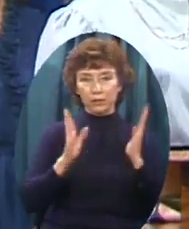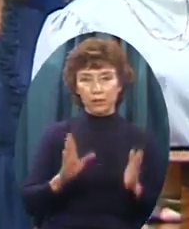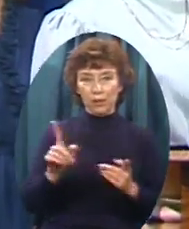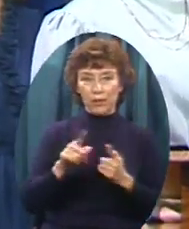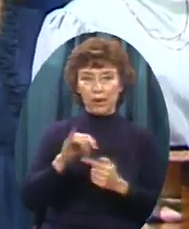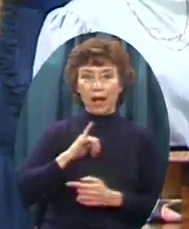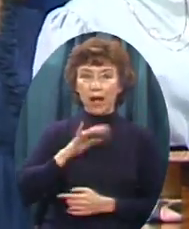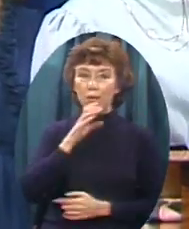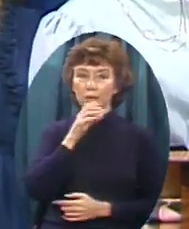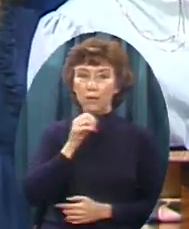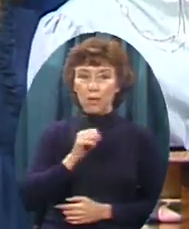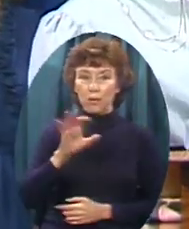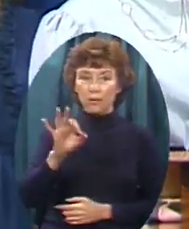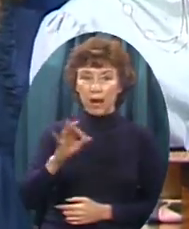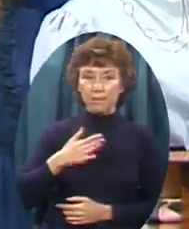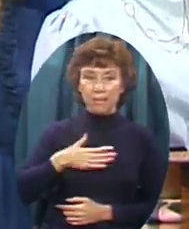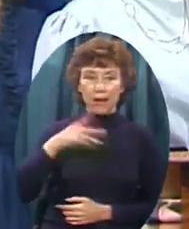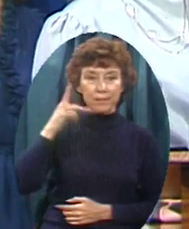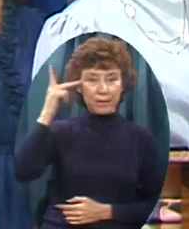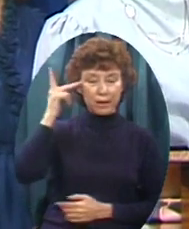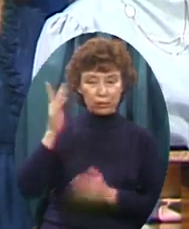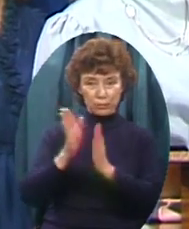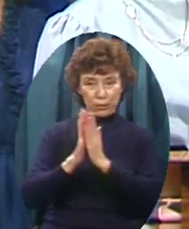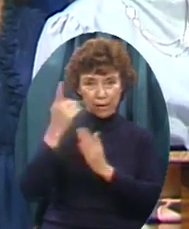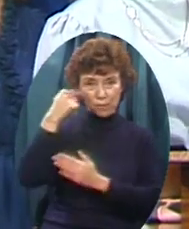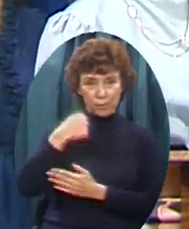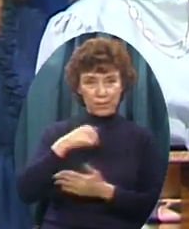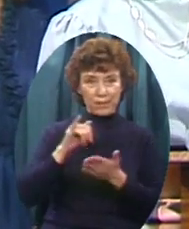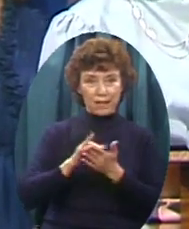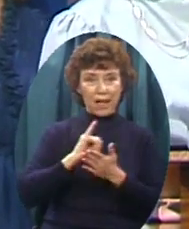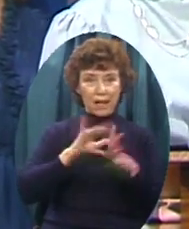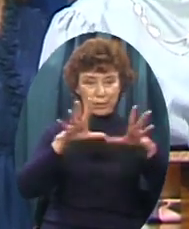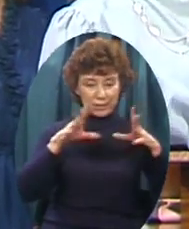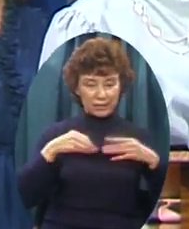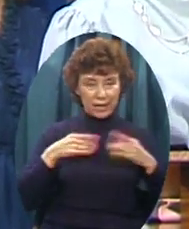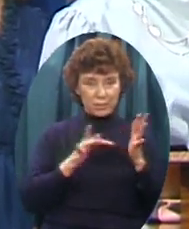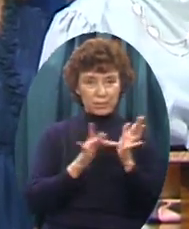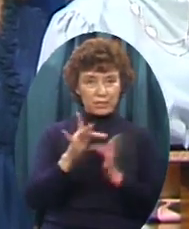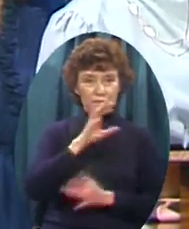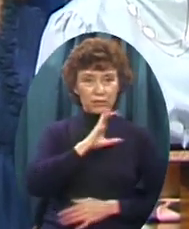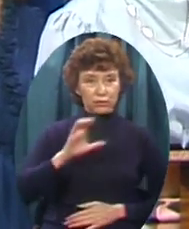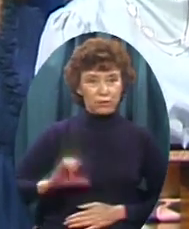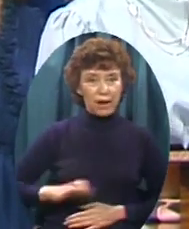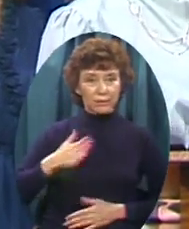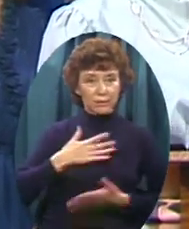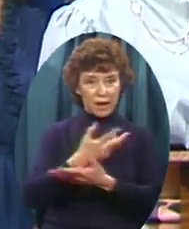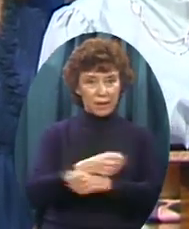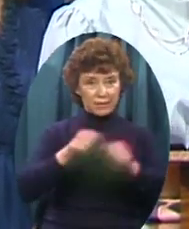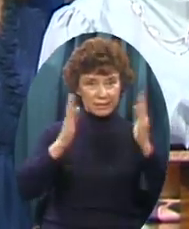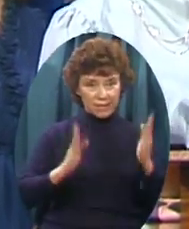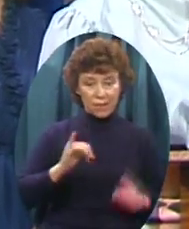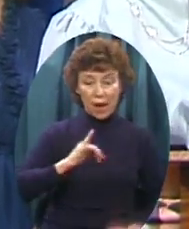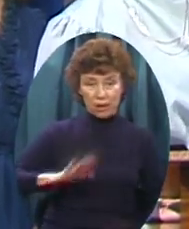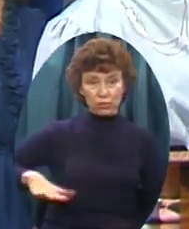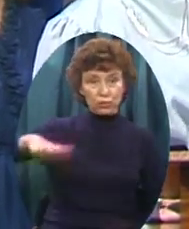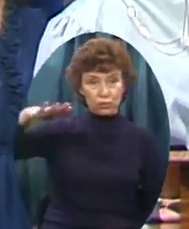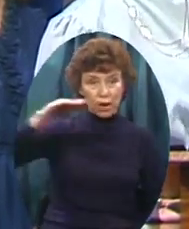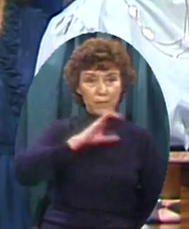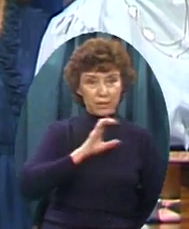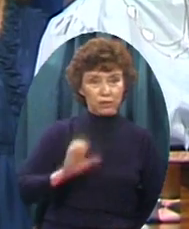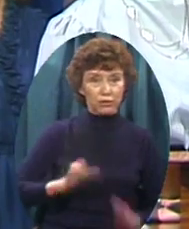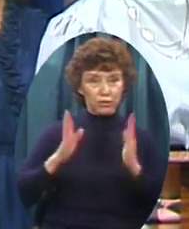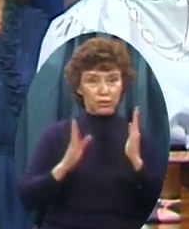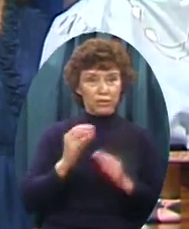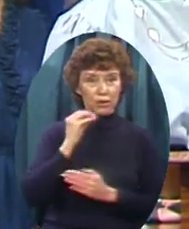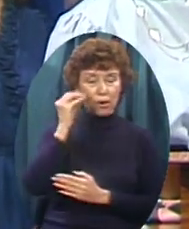nine years old My parents had been praying for me That I would accept Jesus Christ as my Savior Being raised in a Christian home It was, I